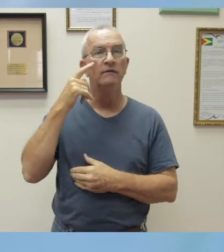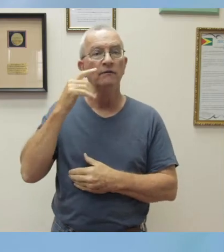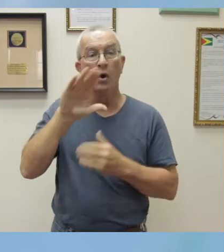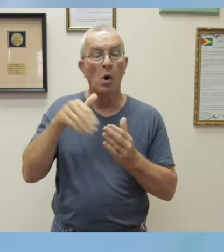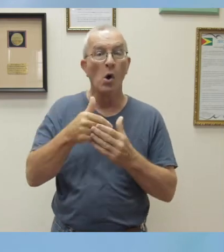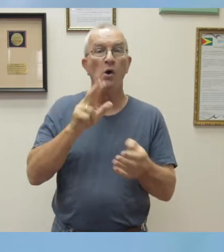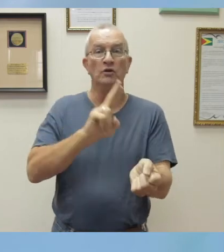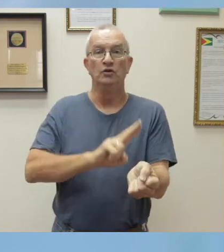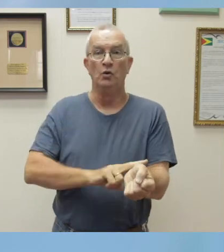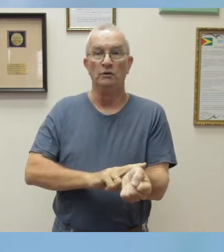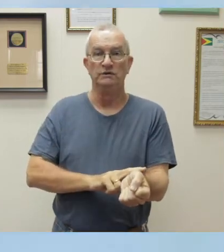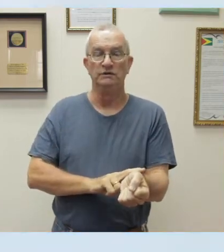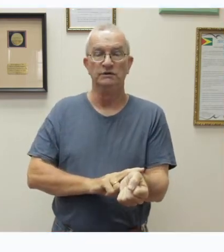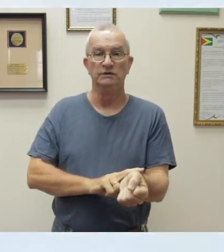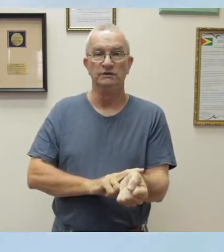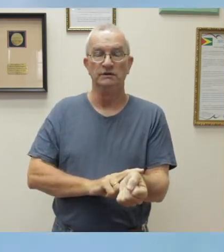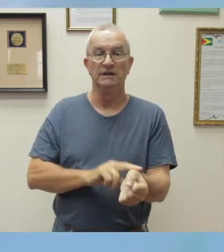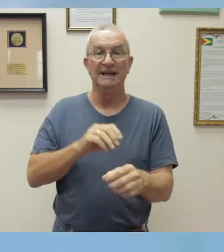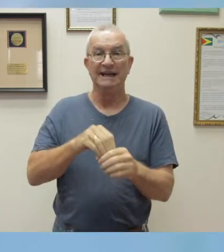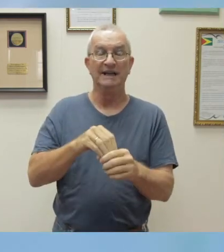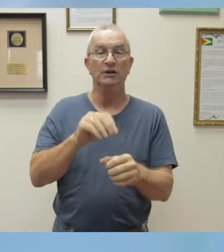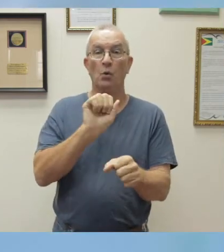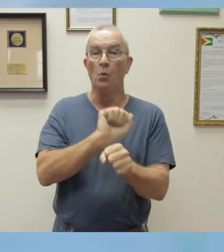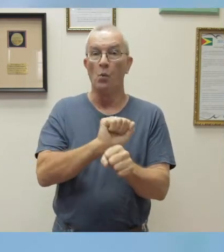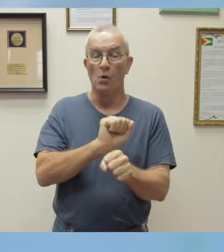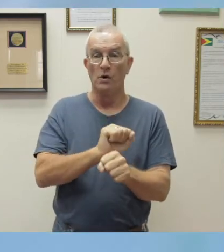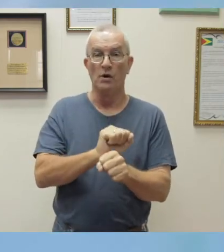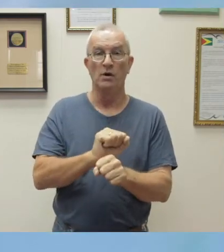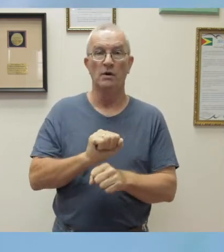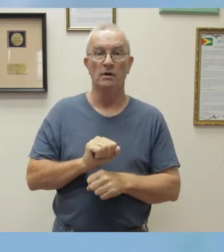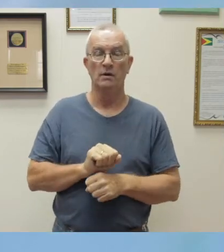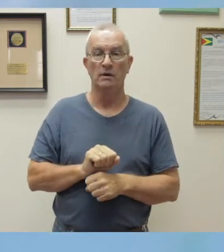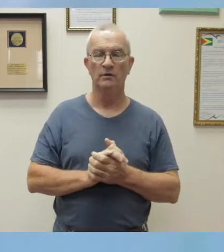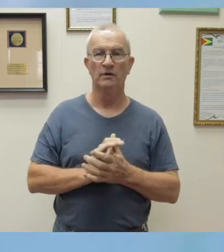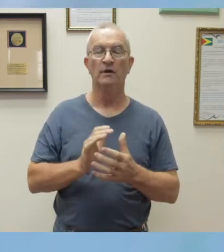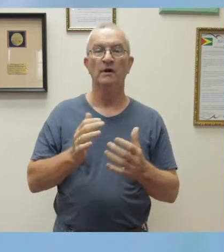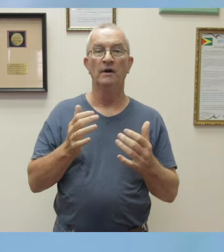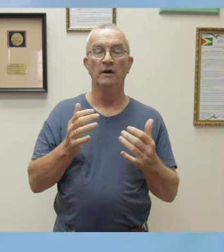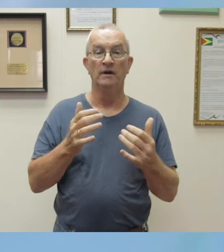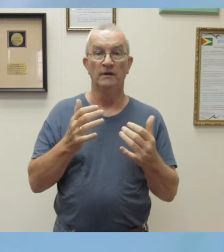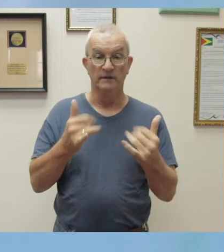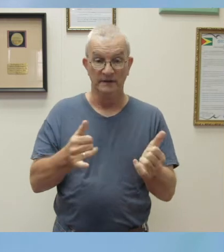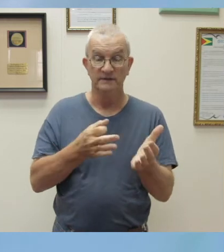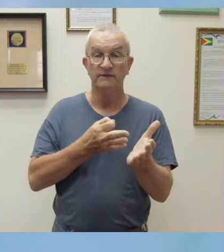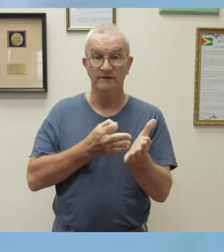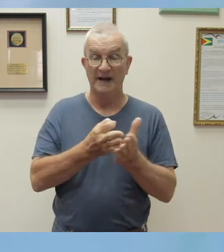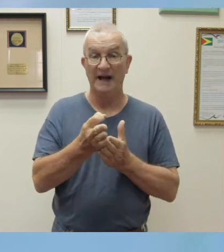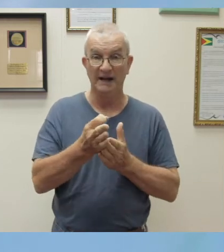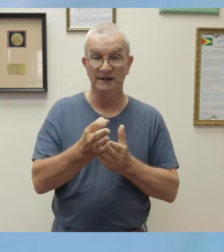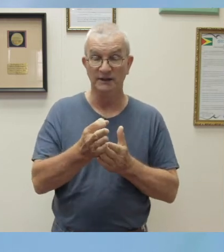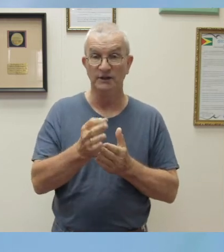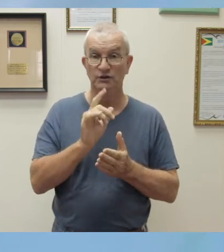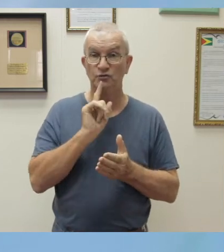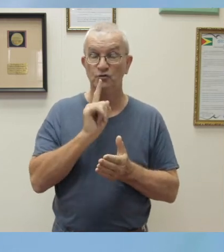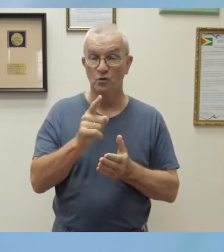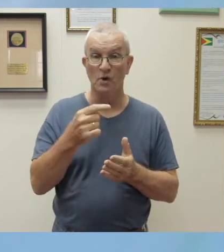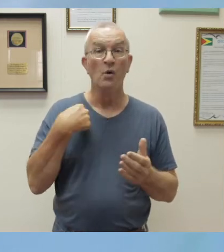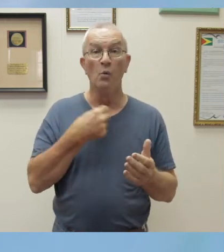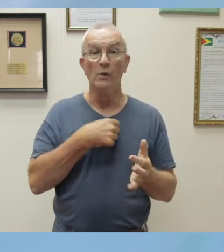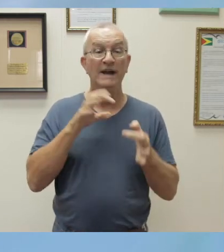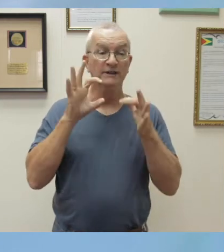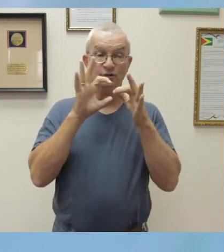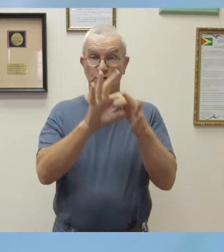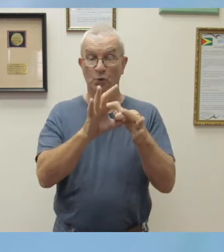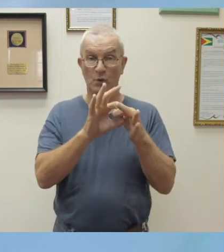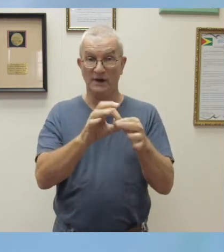in the workplace. Notwithstanding this fact, we hasten to join our voices